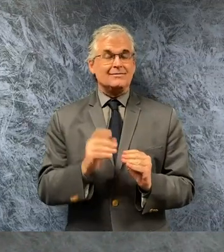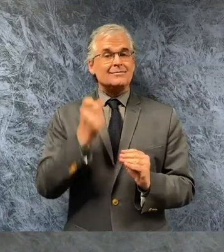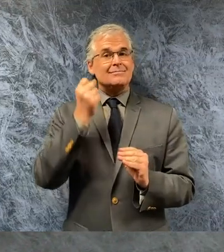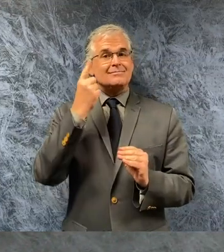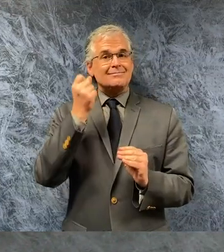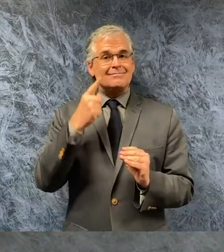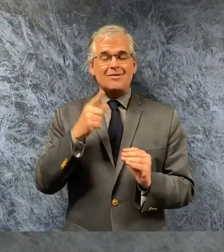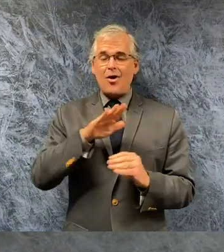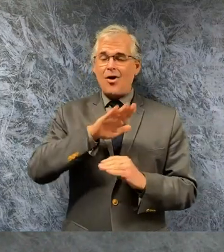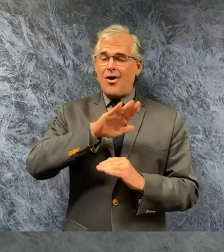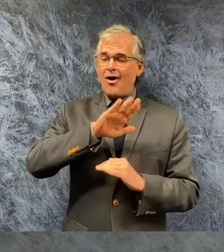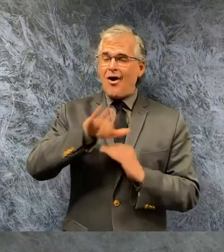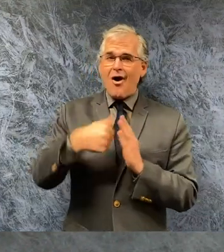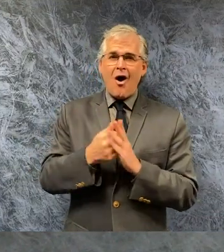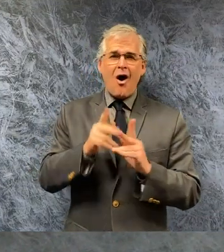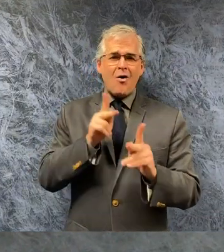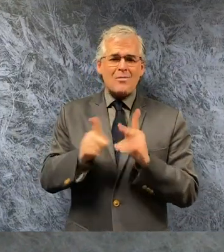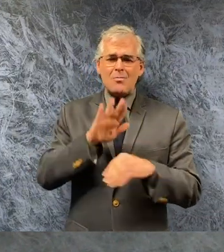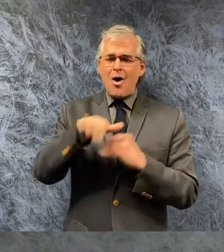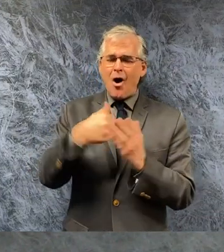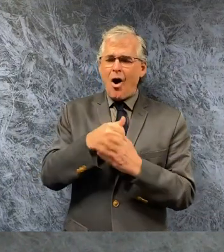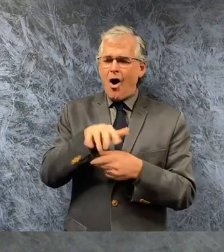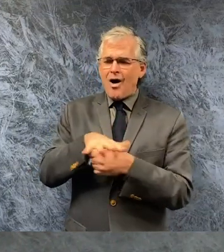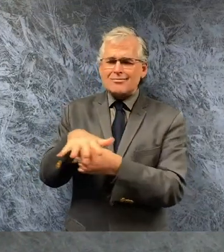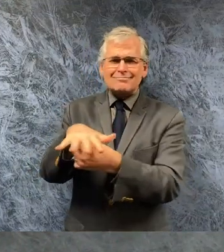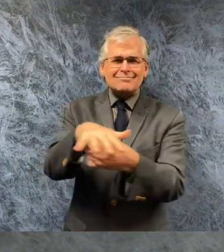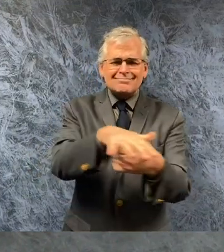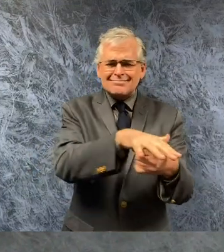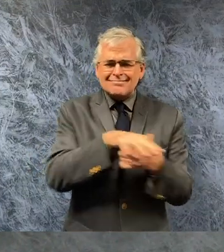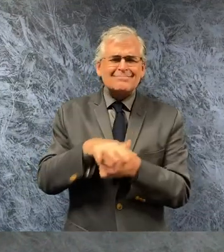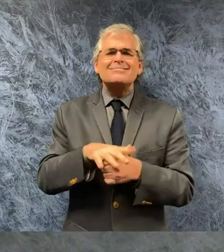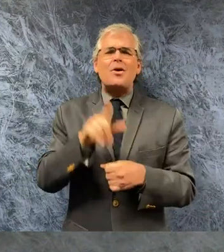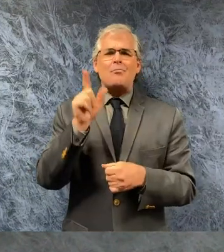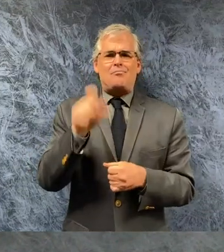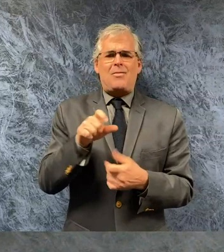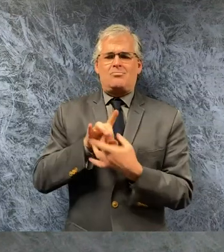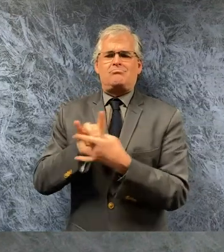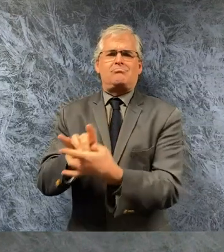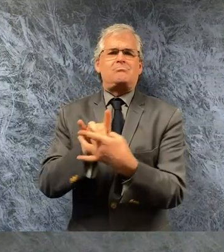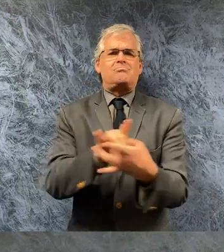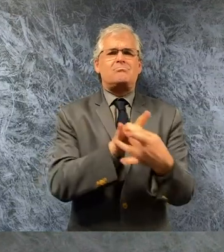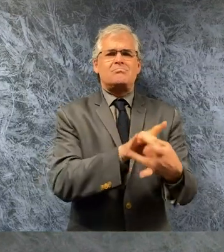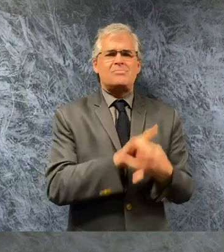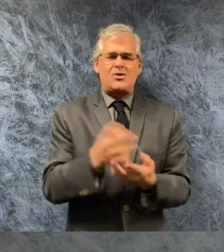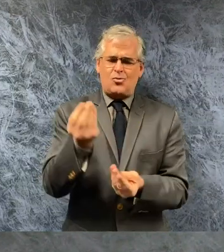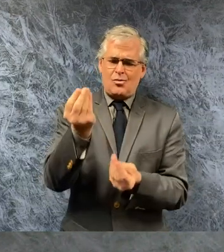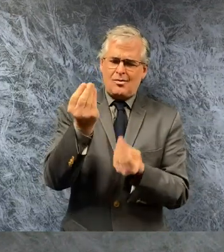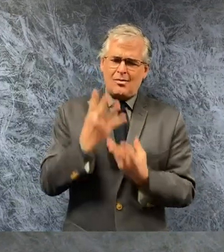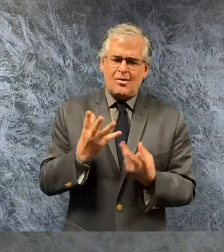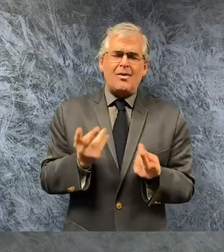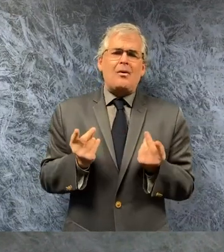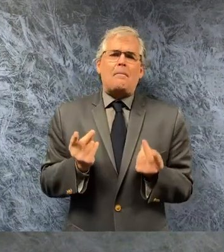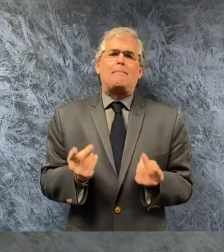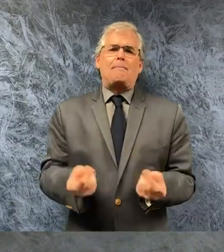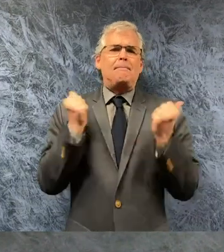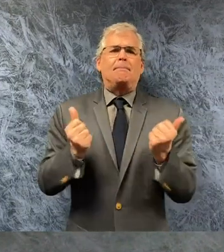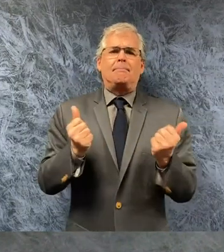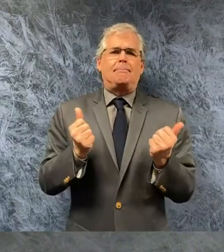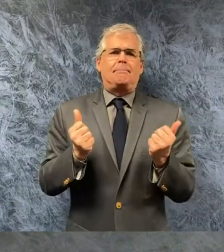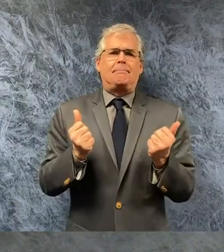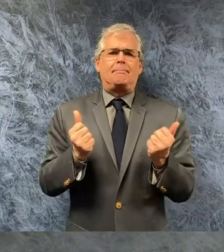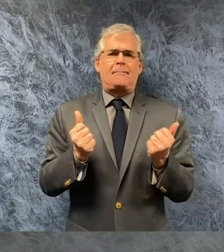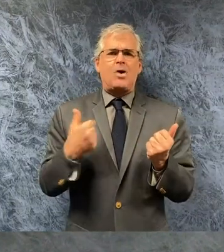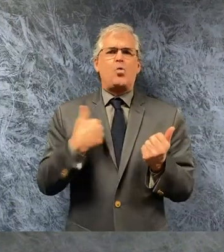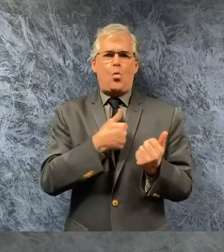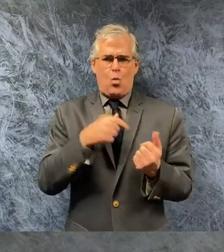individuals and entities who report to us we need the local entities to report the figures as we're seeking them so we can